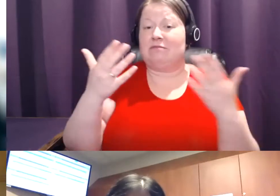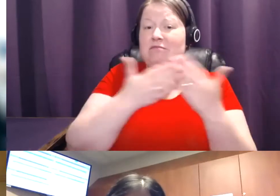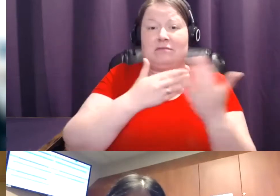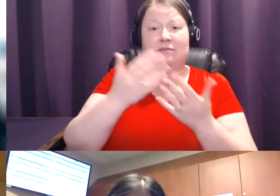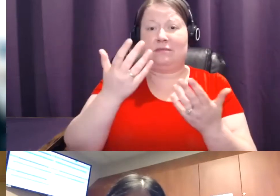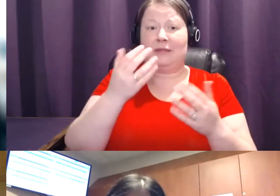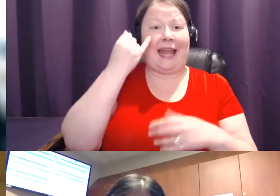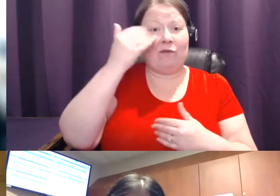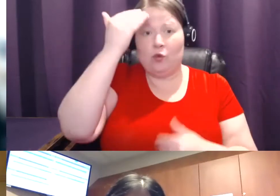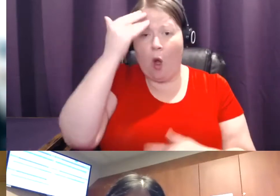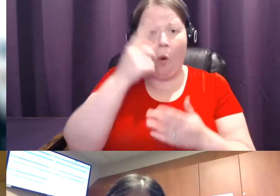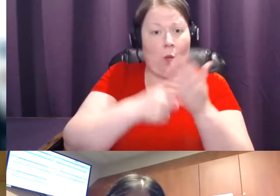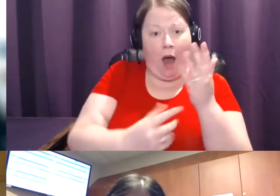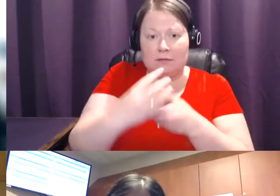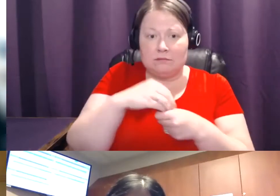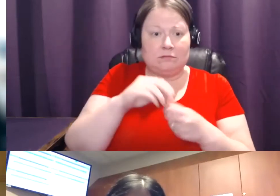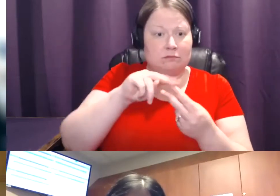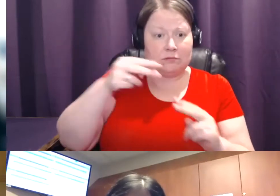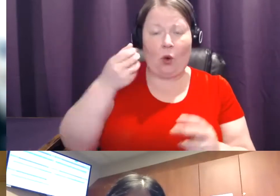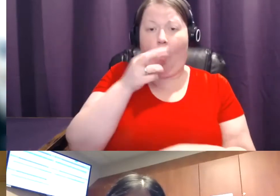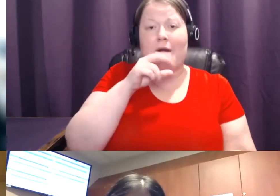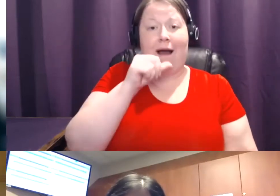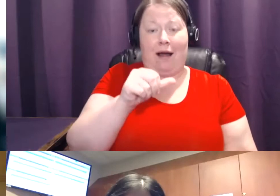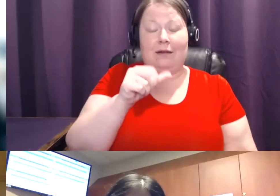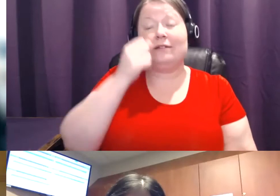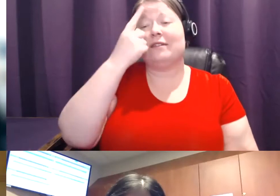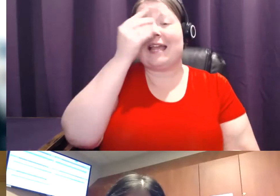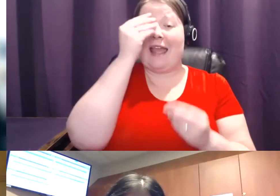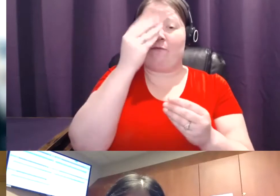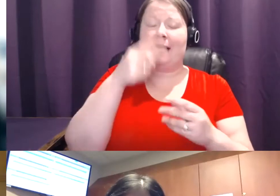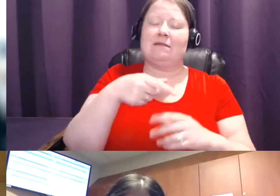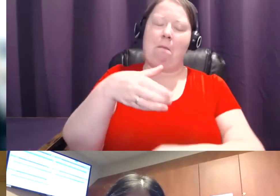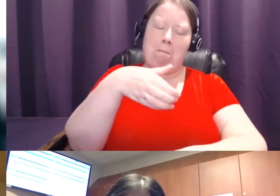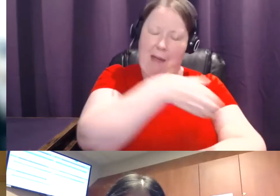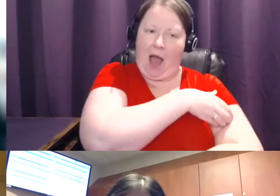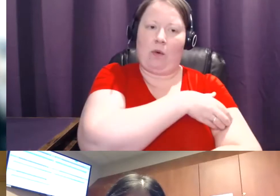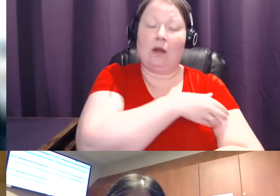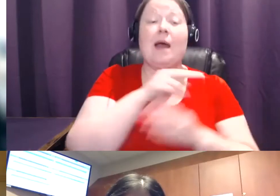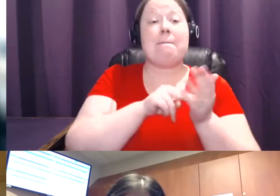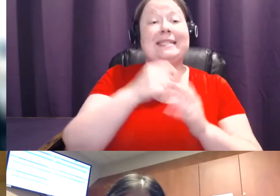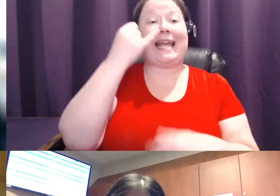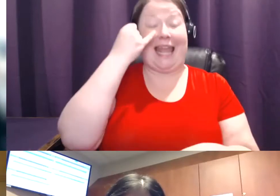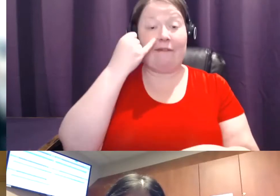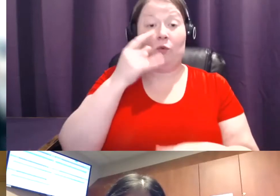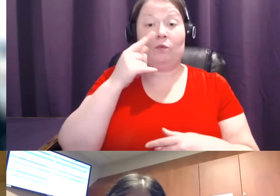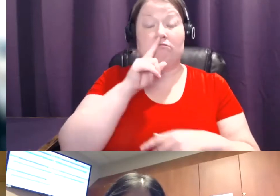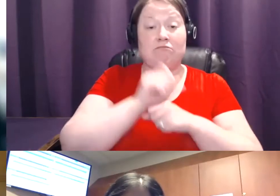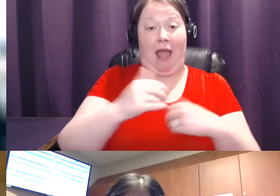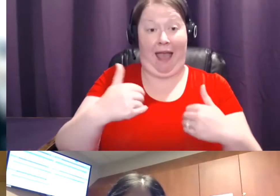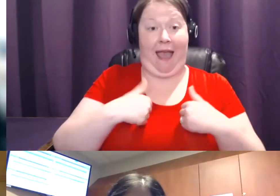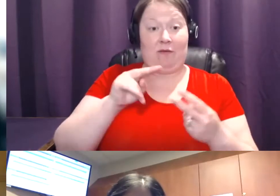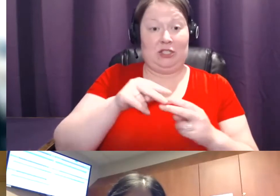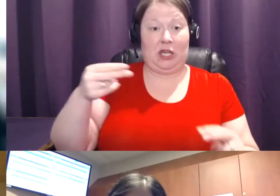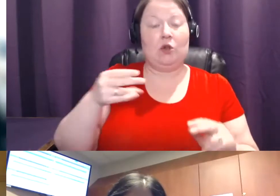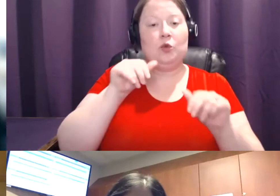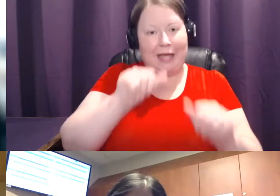information is power. So if you do have a gene, you can be proactive and do things to prevent late stage